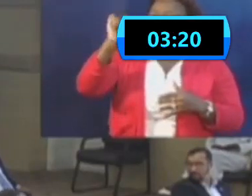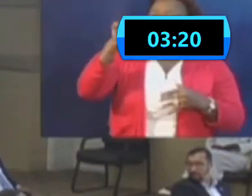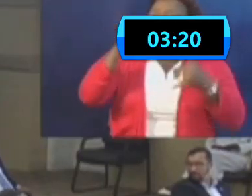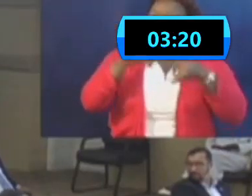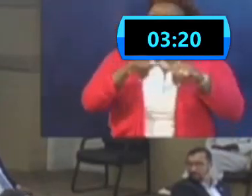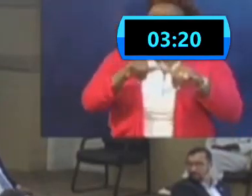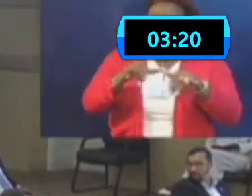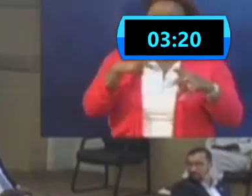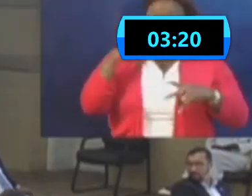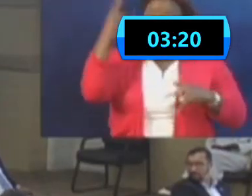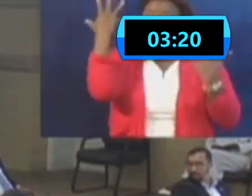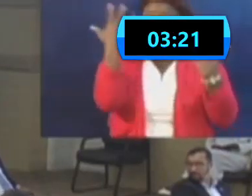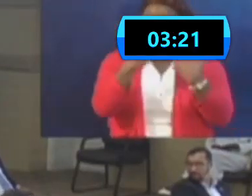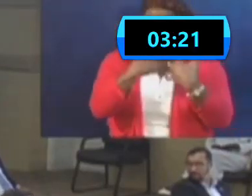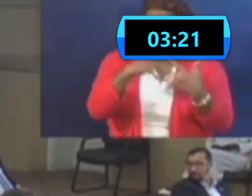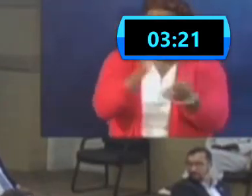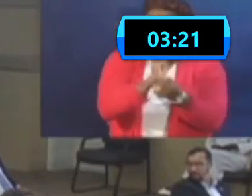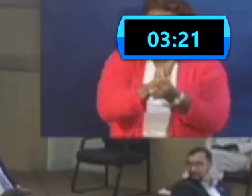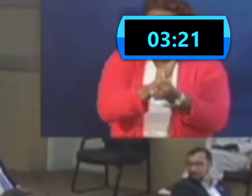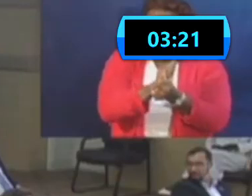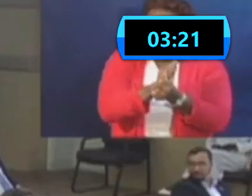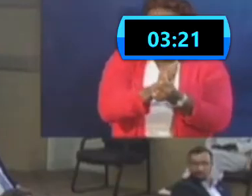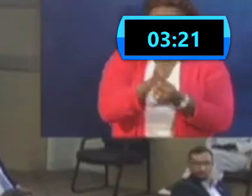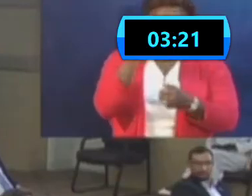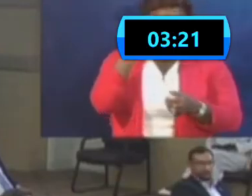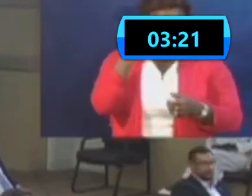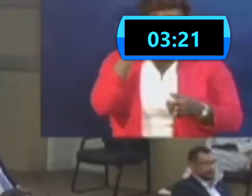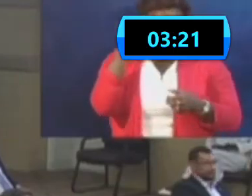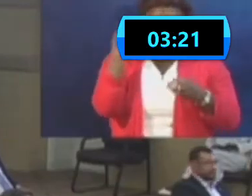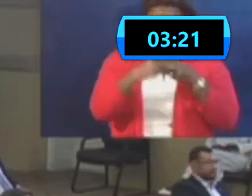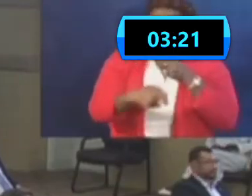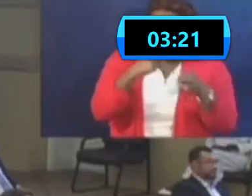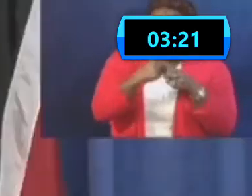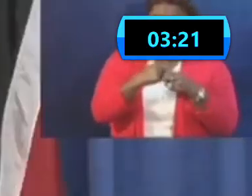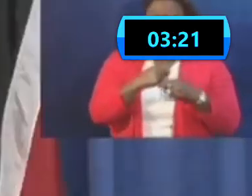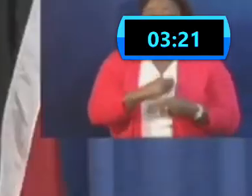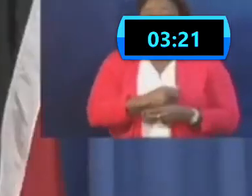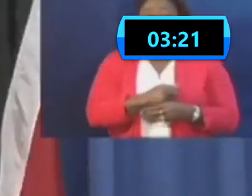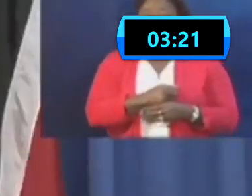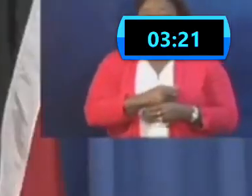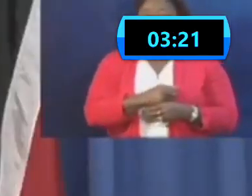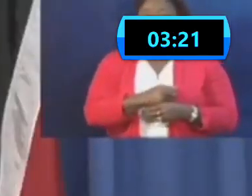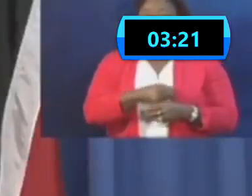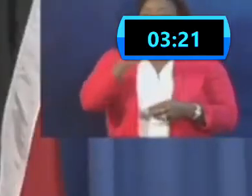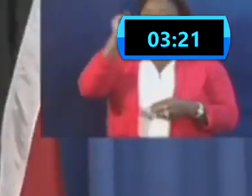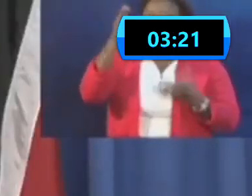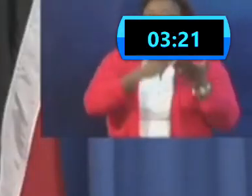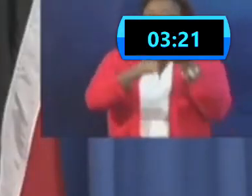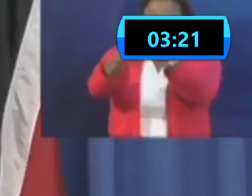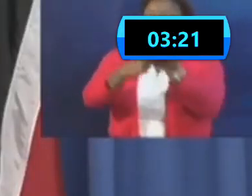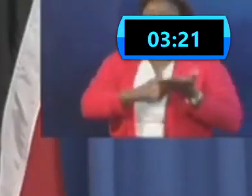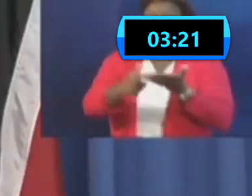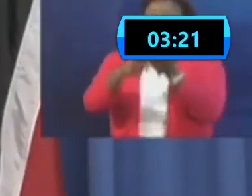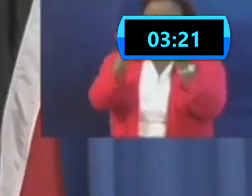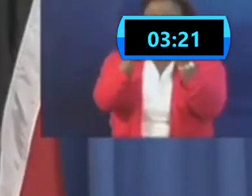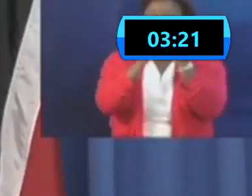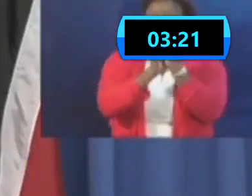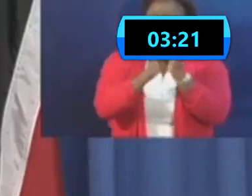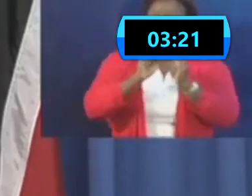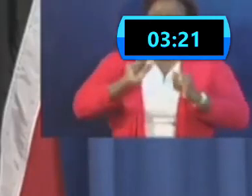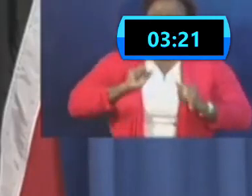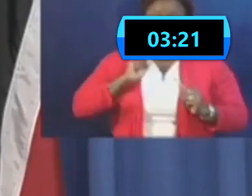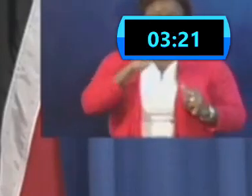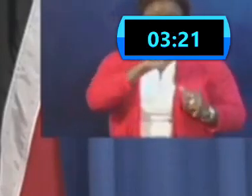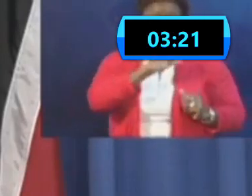Is it affecting the treatment of all the patients currently in the system? Right. that has been discussed with the chiefs of staff of the various hospitals